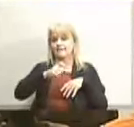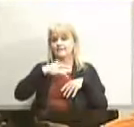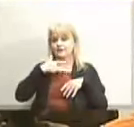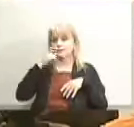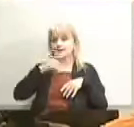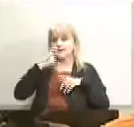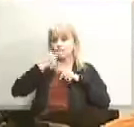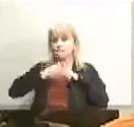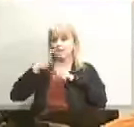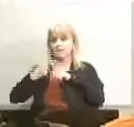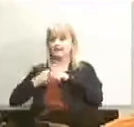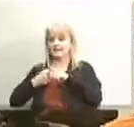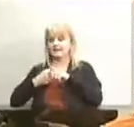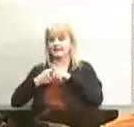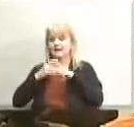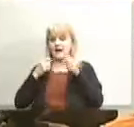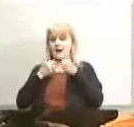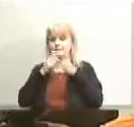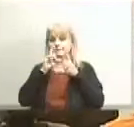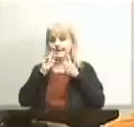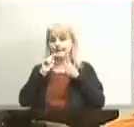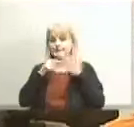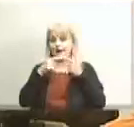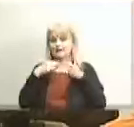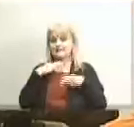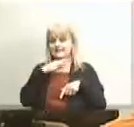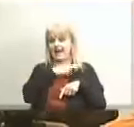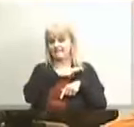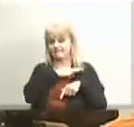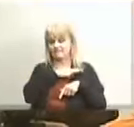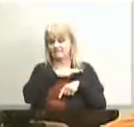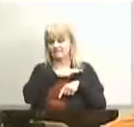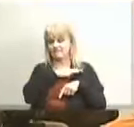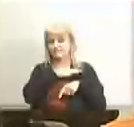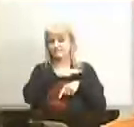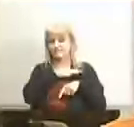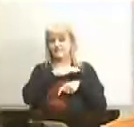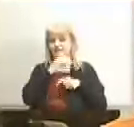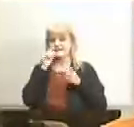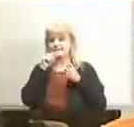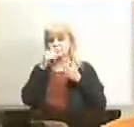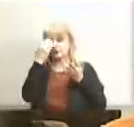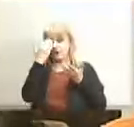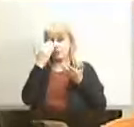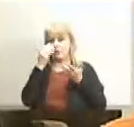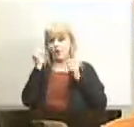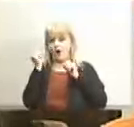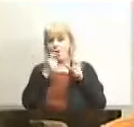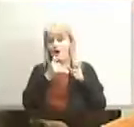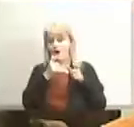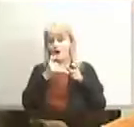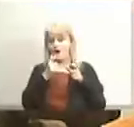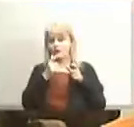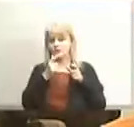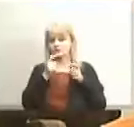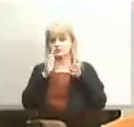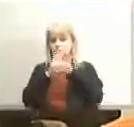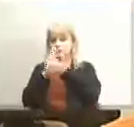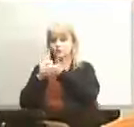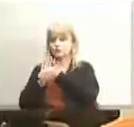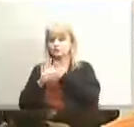staffing until we know that all of our schools are properly staffed that would be helpful under head start